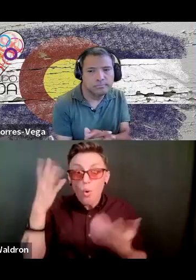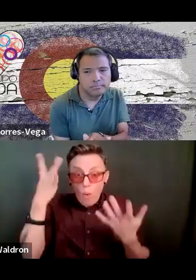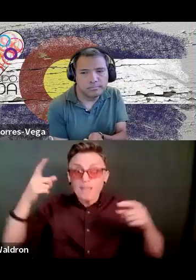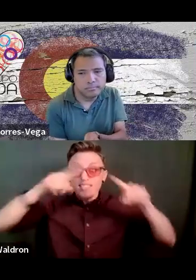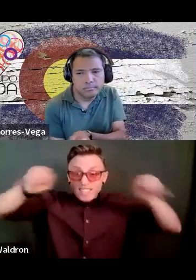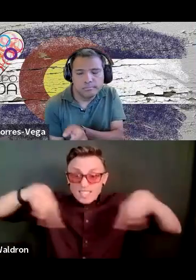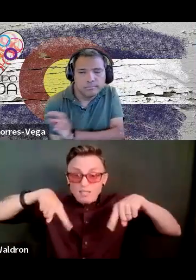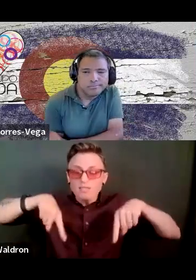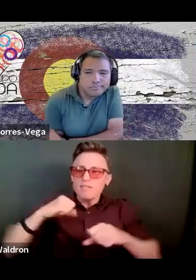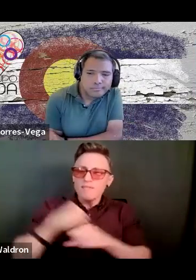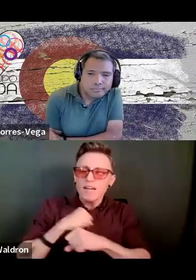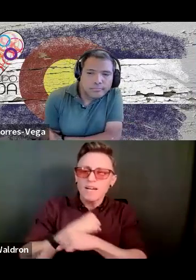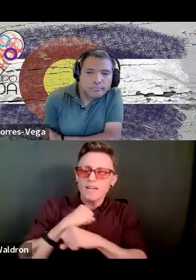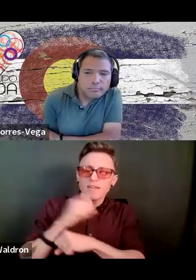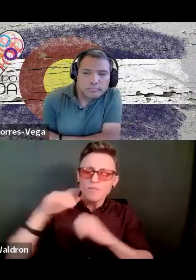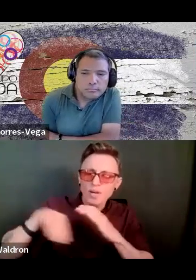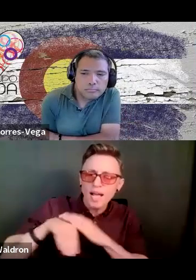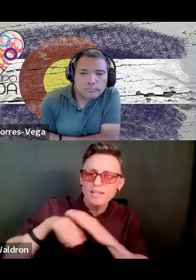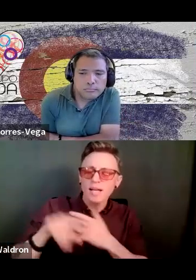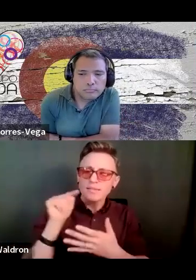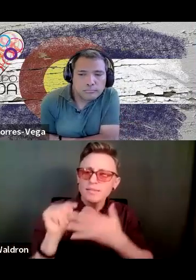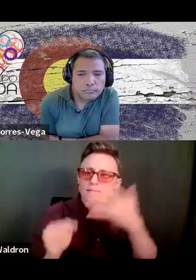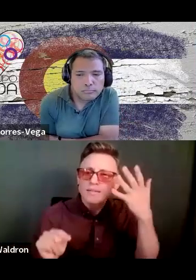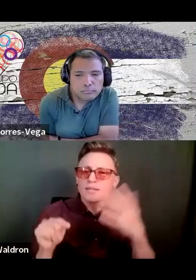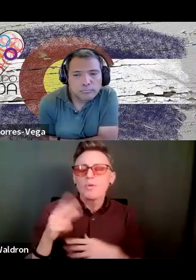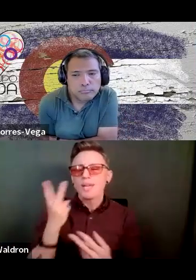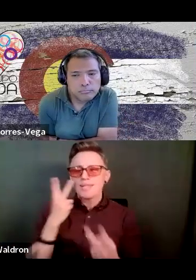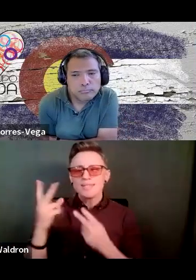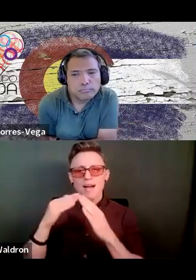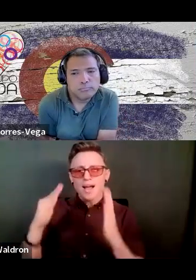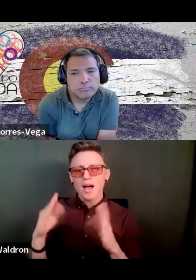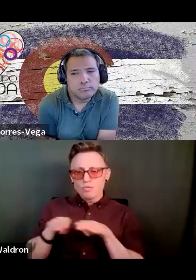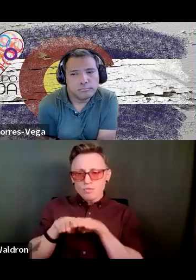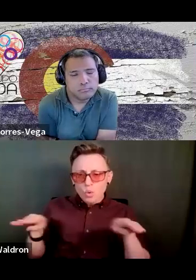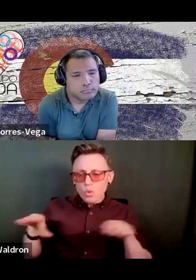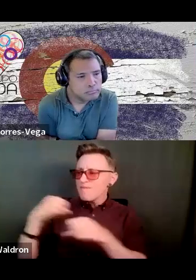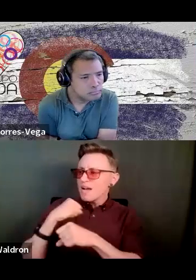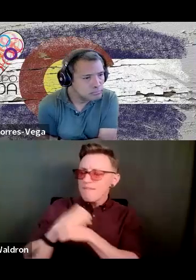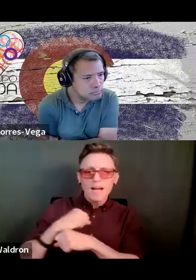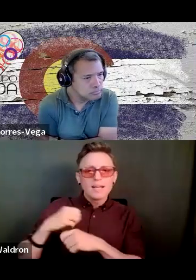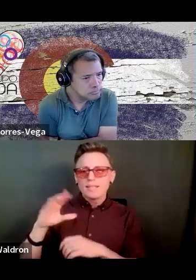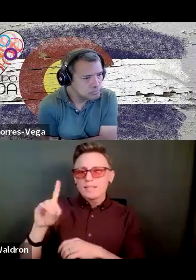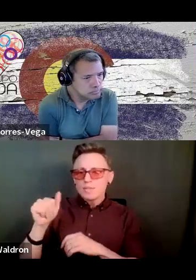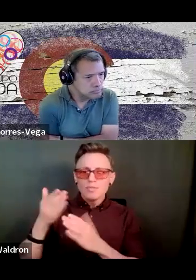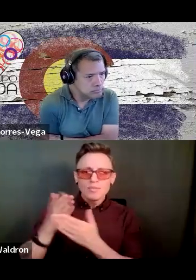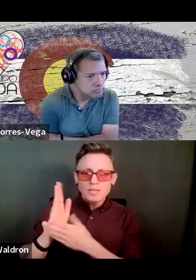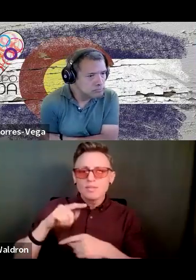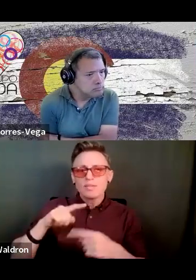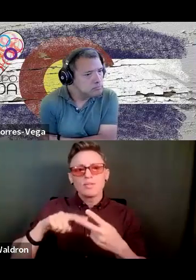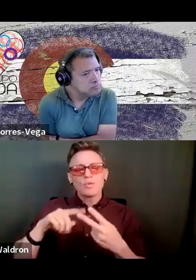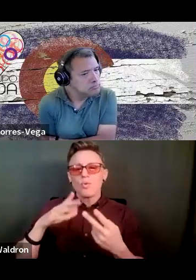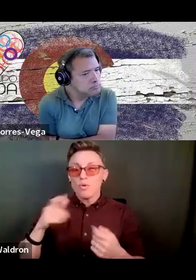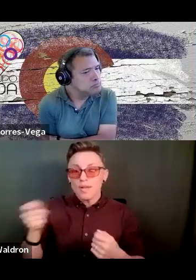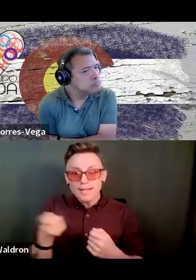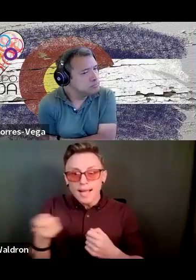that's what motivates me. Seeing those people on the House floor during Disability Rights Advocacy Day. Seeing y'all wheel around and cane around, whatever.